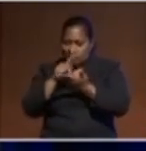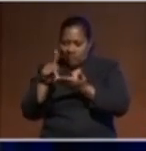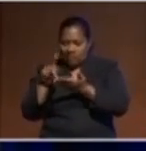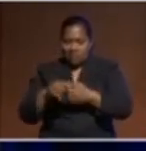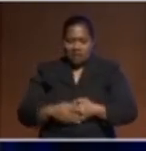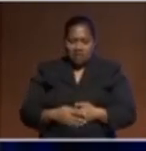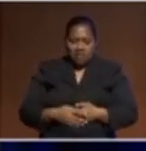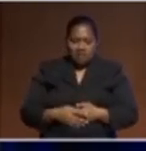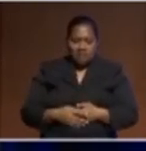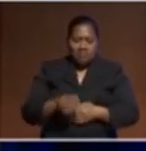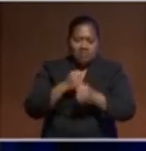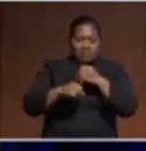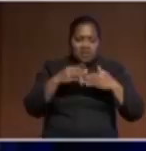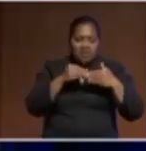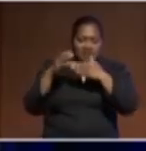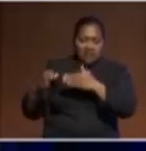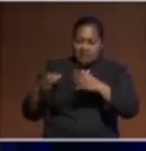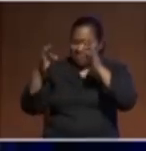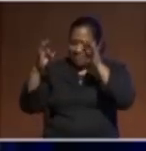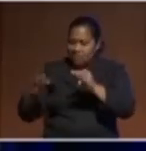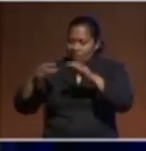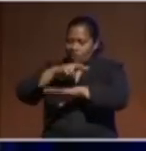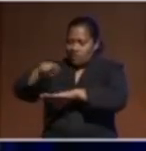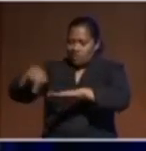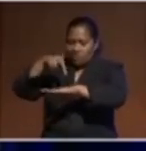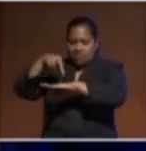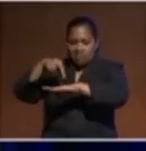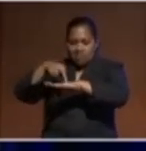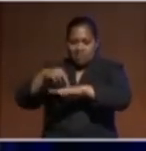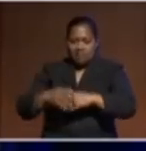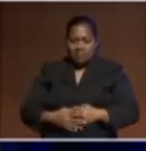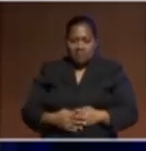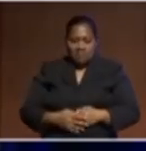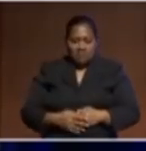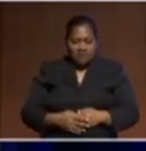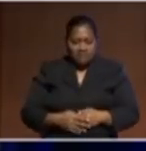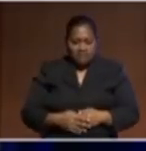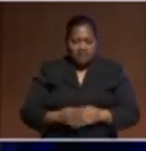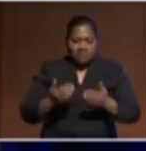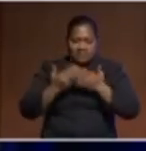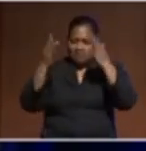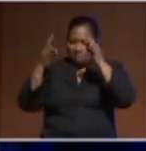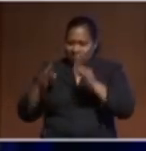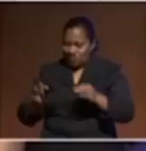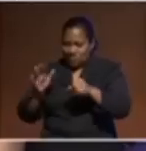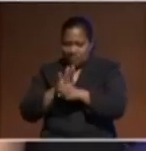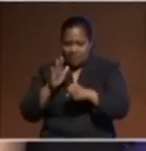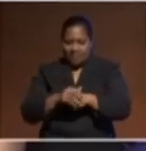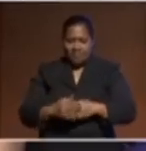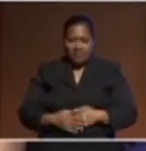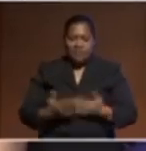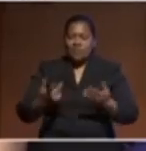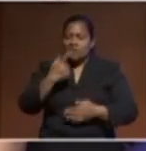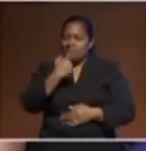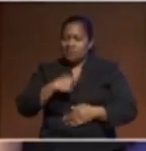better leader if you question your decisions on a regular basis, because it allows you to make better ones next time. So that was just one little personal reflection on